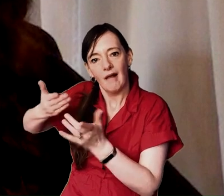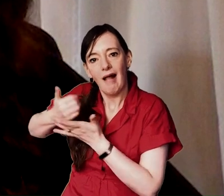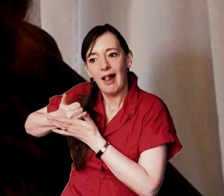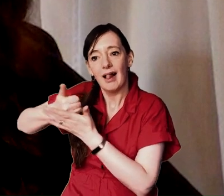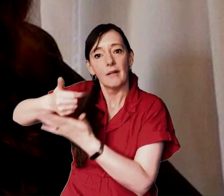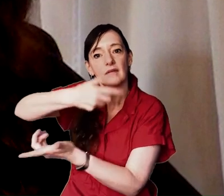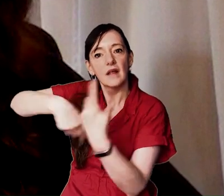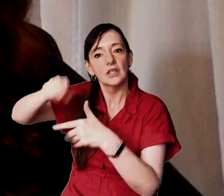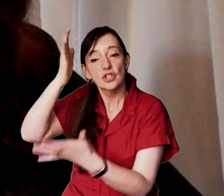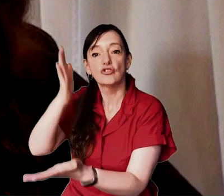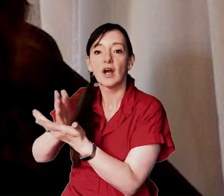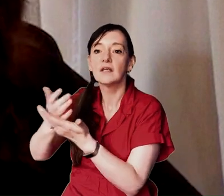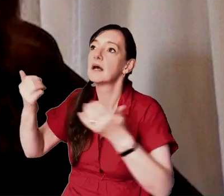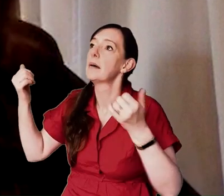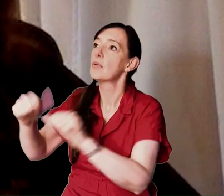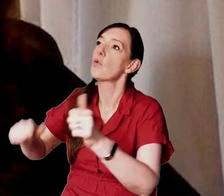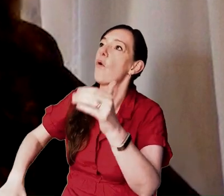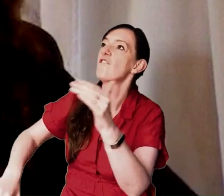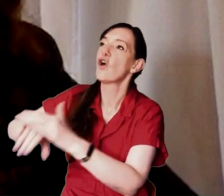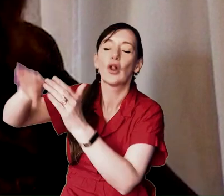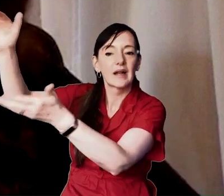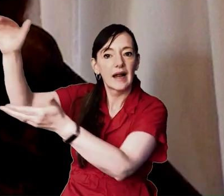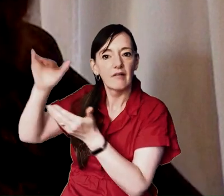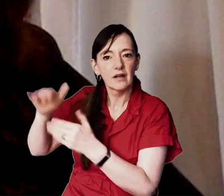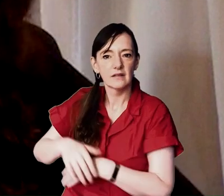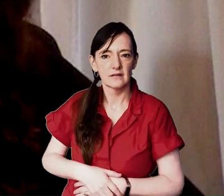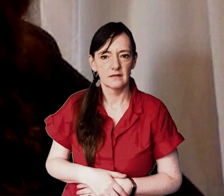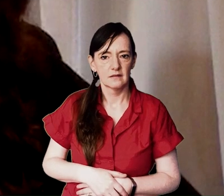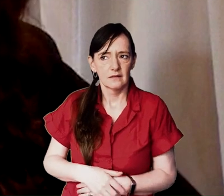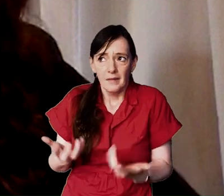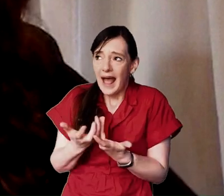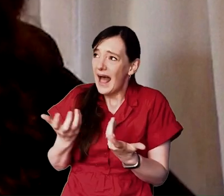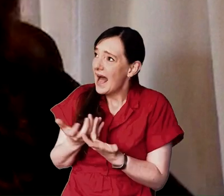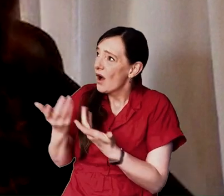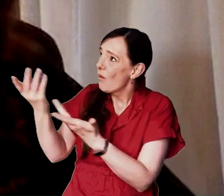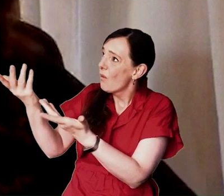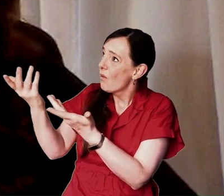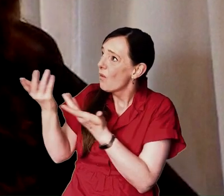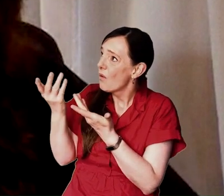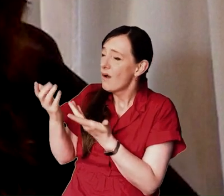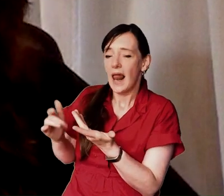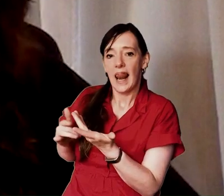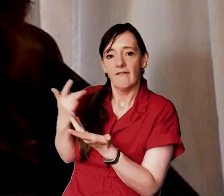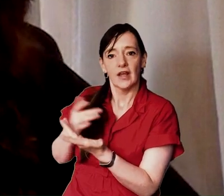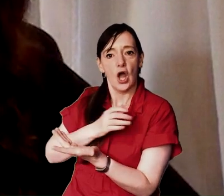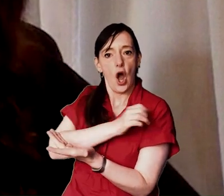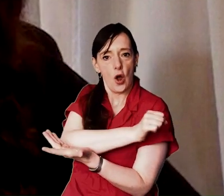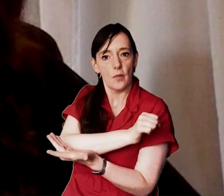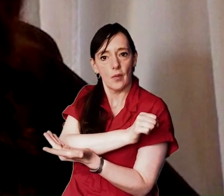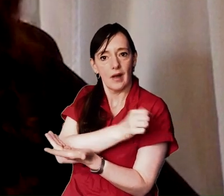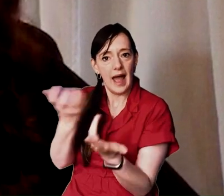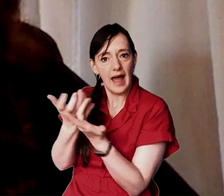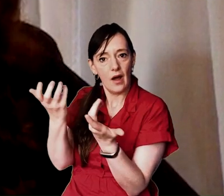inheritance but how you know how does jesus actually do that jesus gives us a living hope not a dead hope